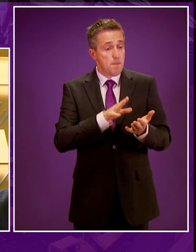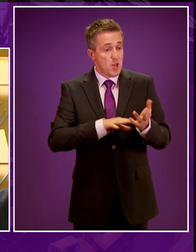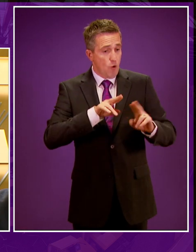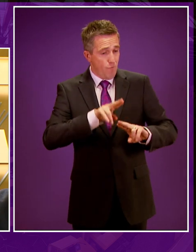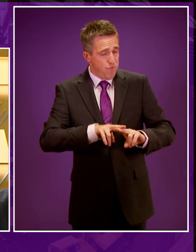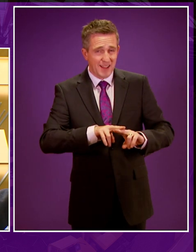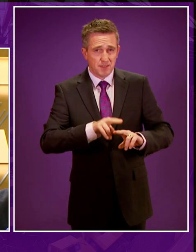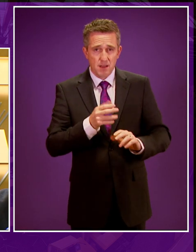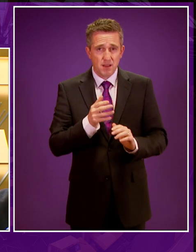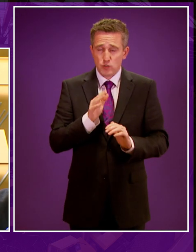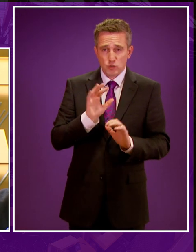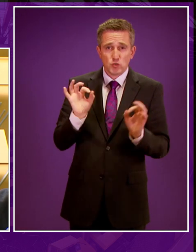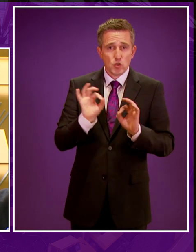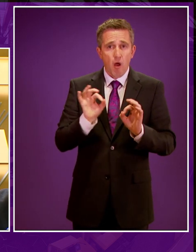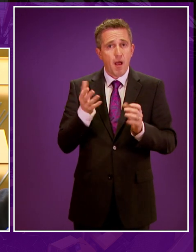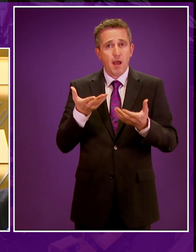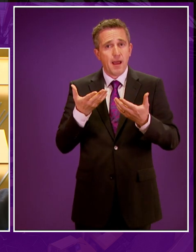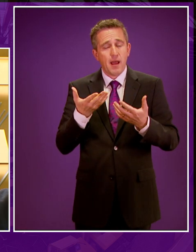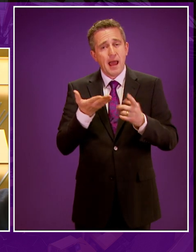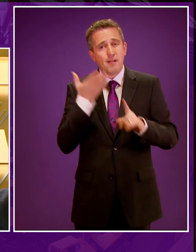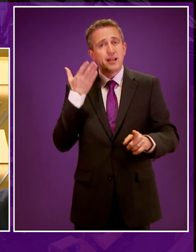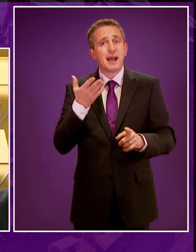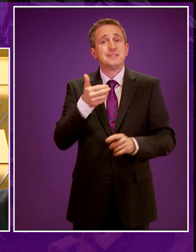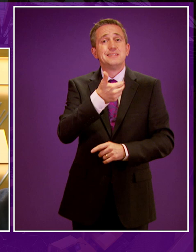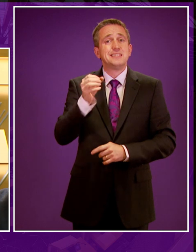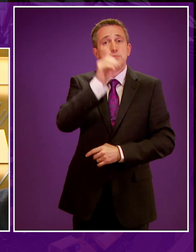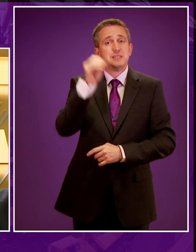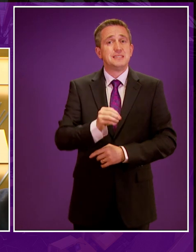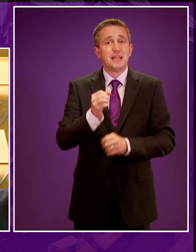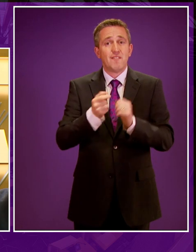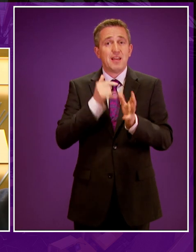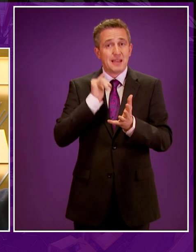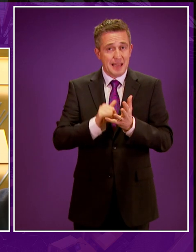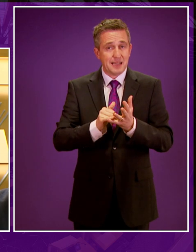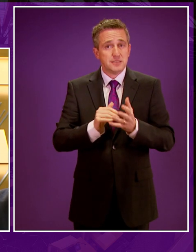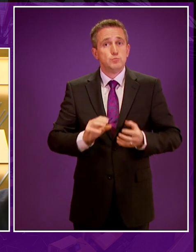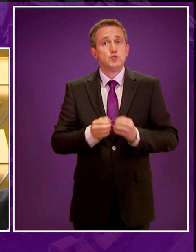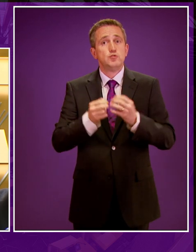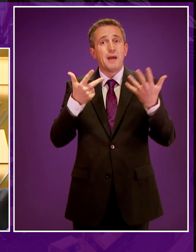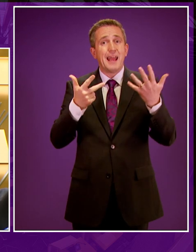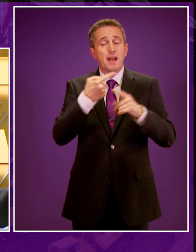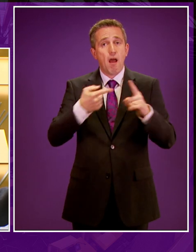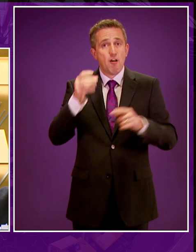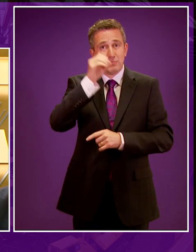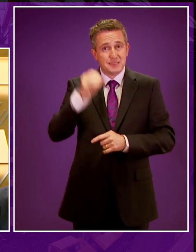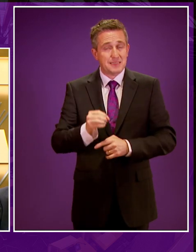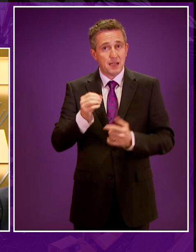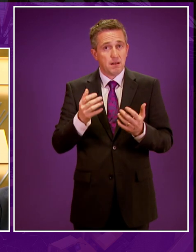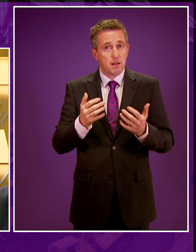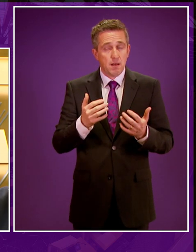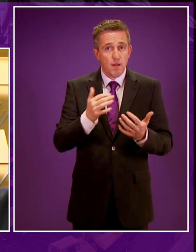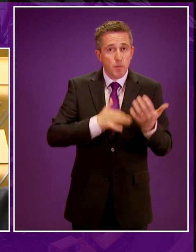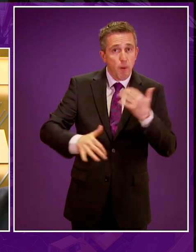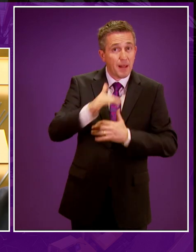Fraser that he has failed to acknowledge that 63% of gas produced in the UK is produced in Scotland by 8.5% of the population. Scotland